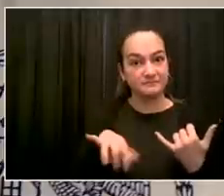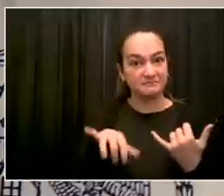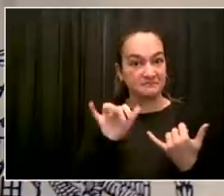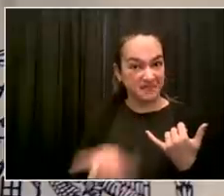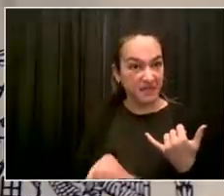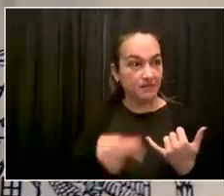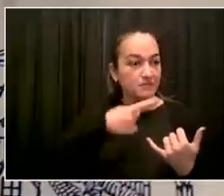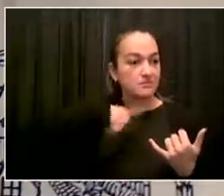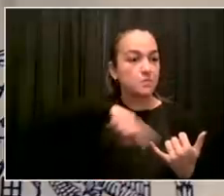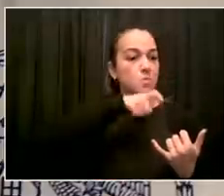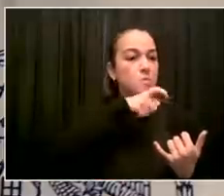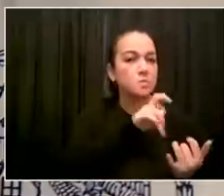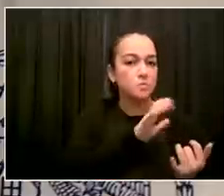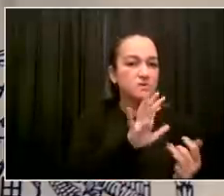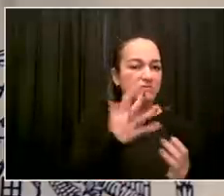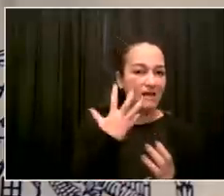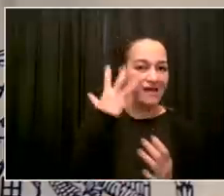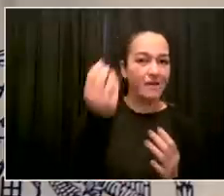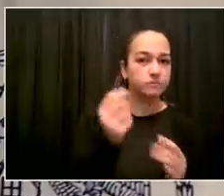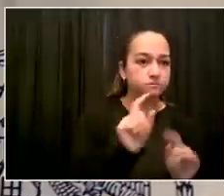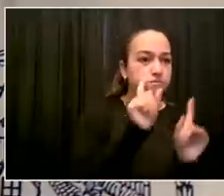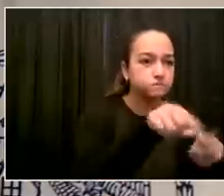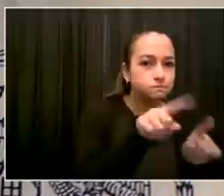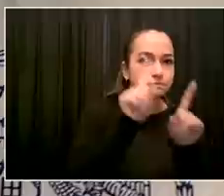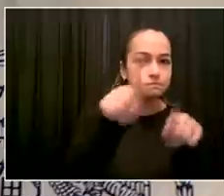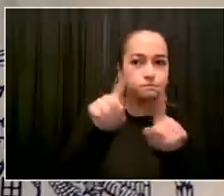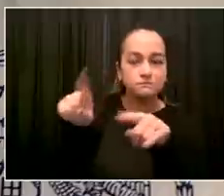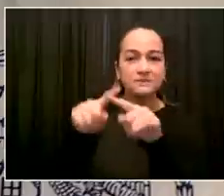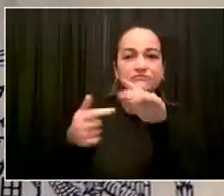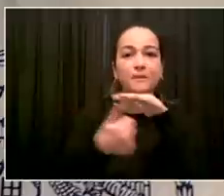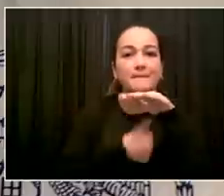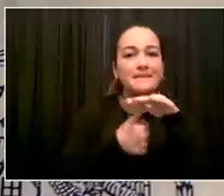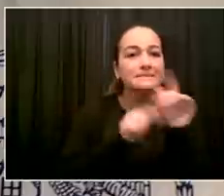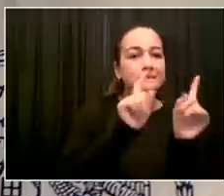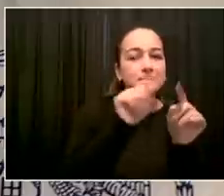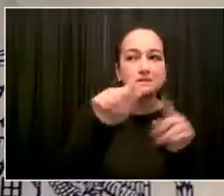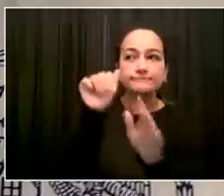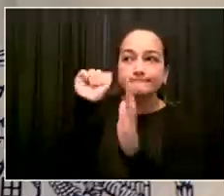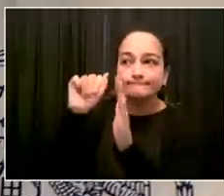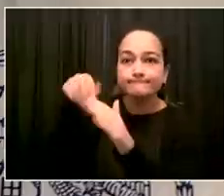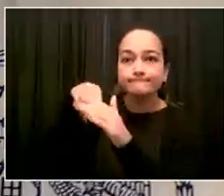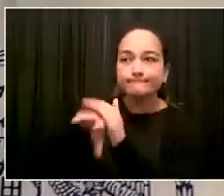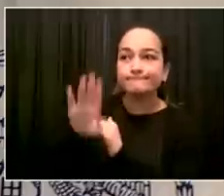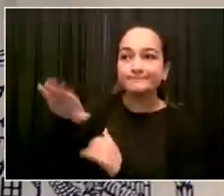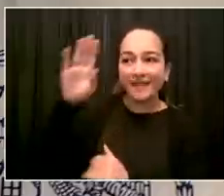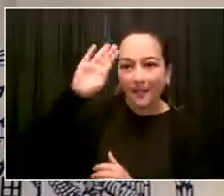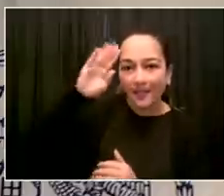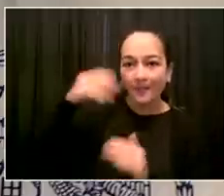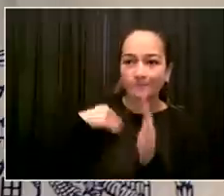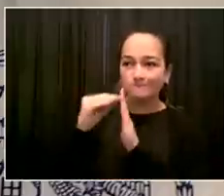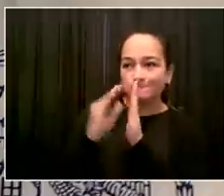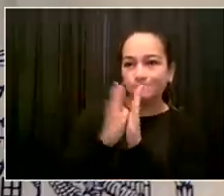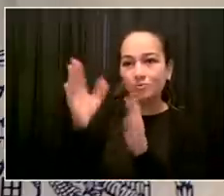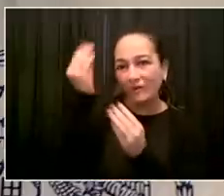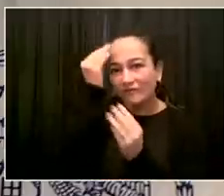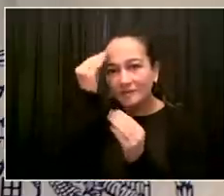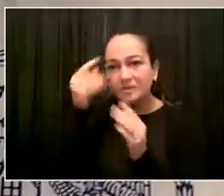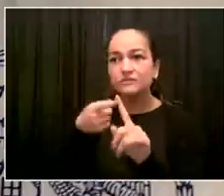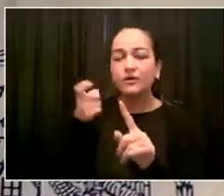clearly using the alerts differently, regardless of language, is crucial, and that's clear in this report. But I think you make a great point.